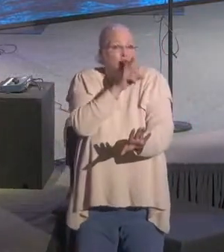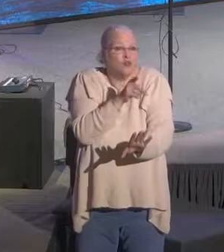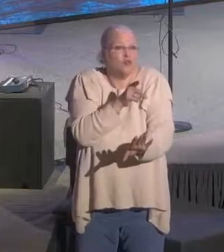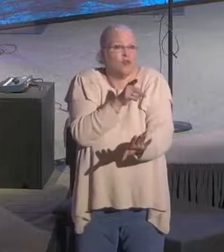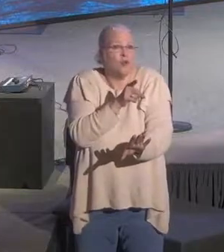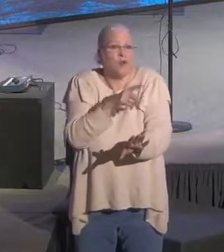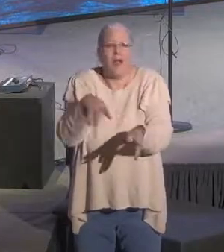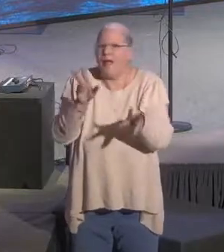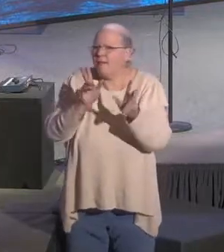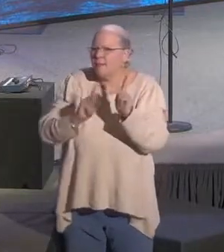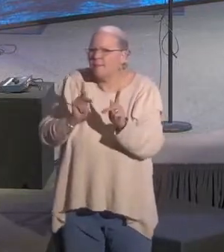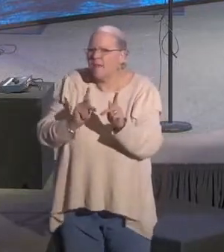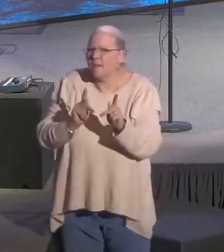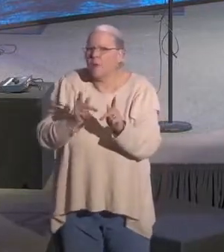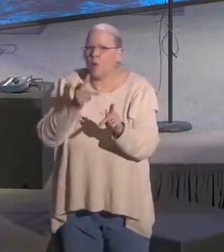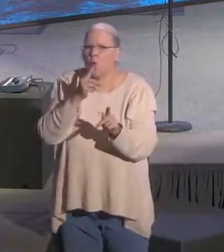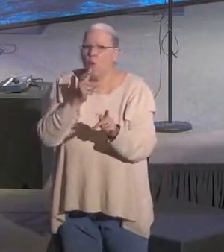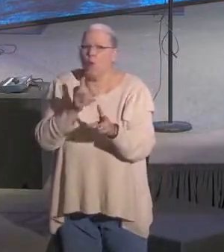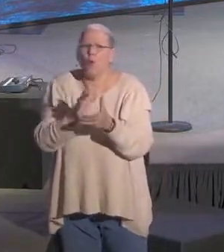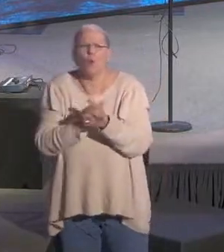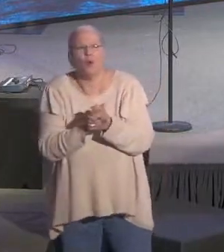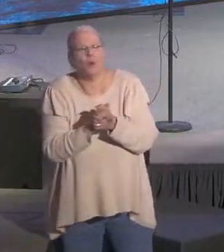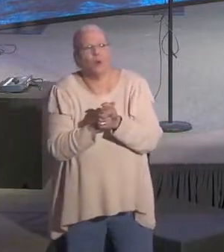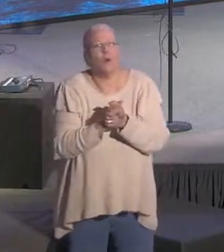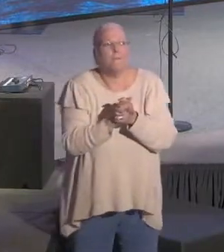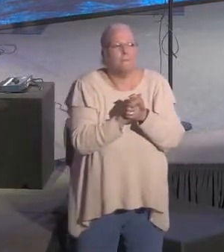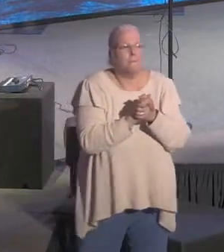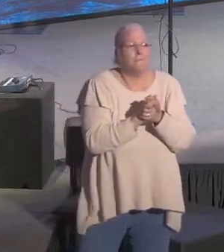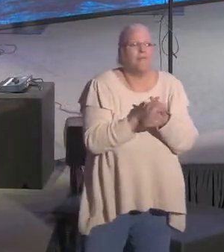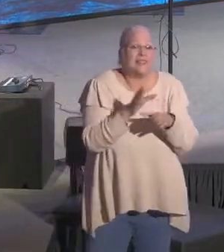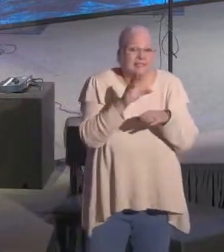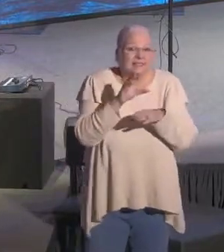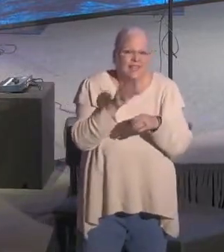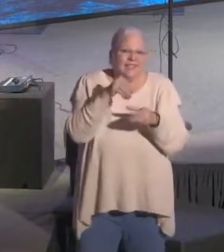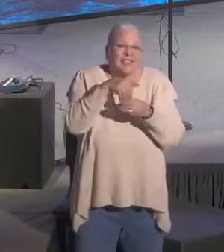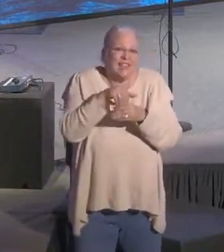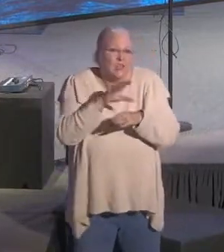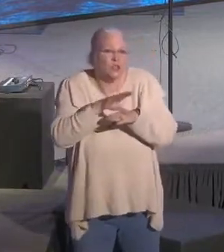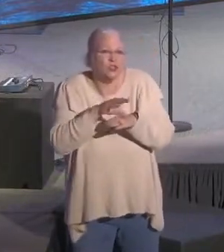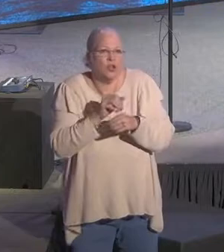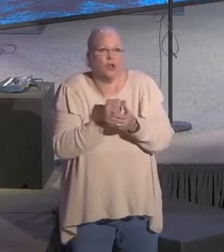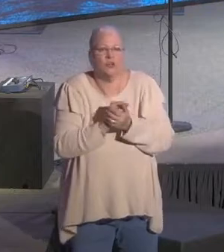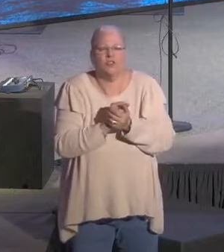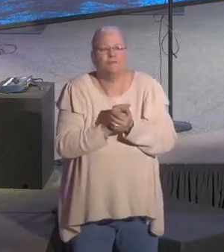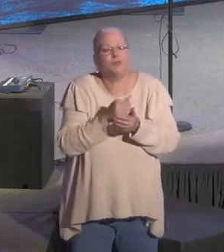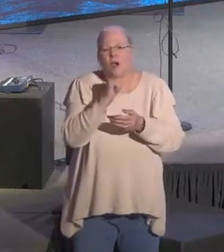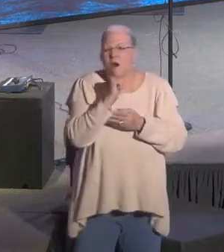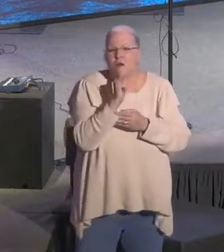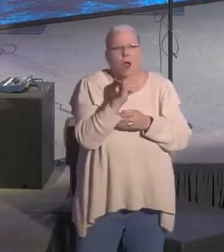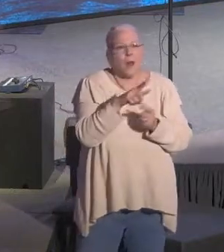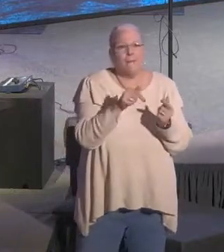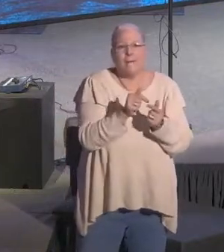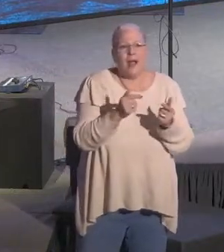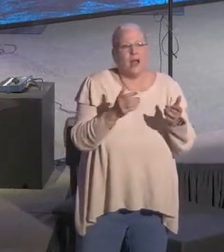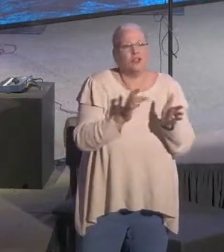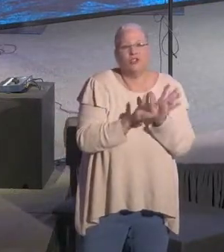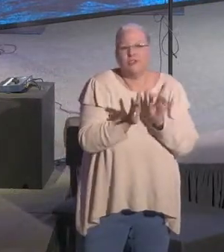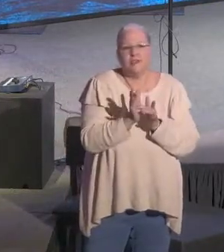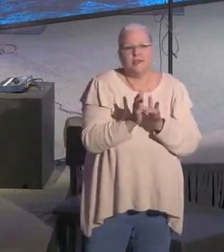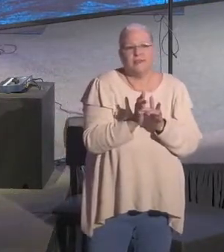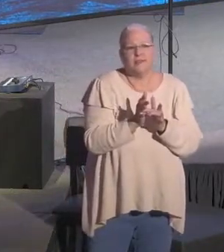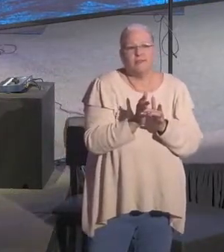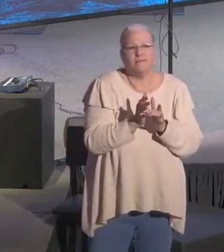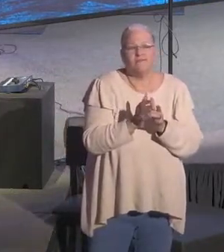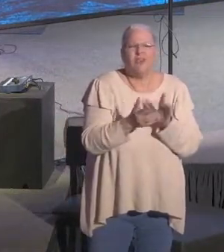Those people that did things in the church are not Jesus, amen? Because we serve a perfect Savior today. We are